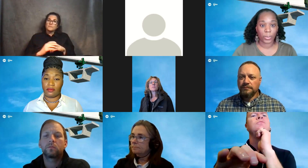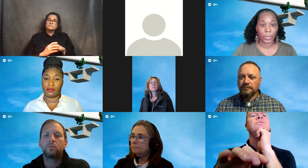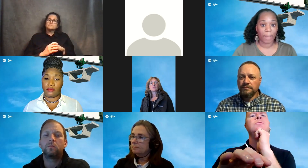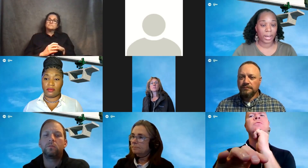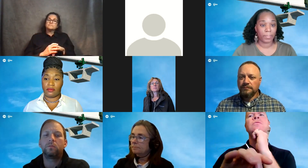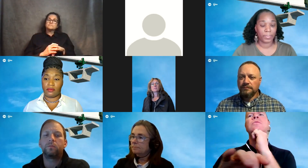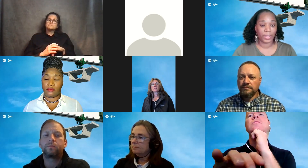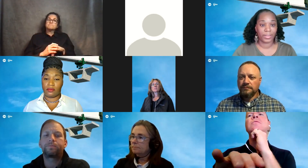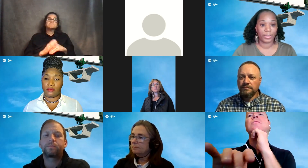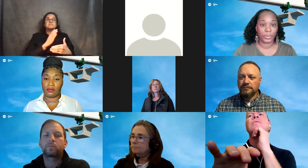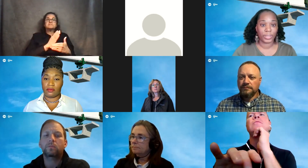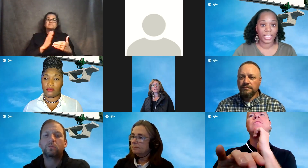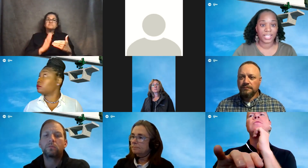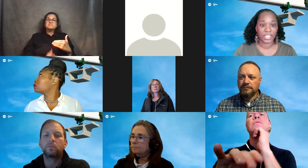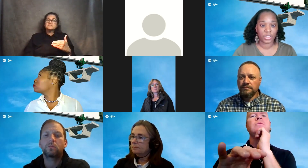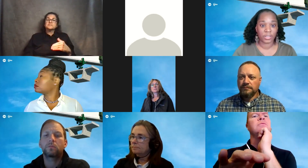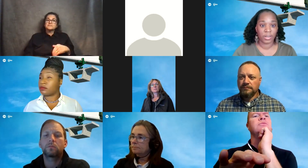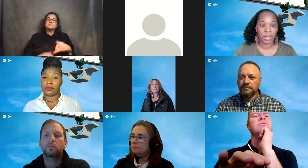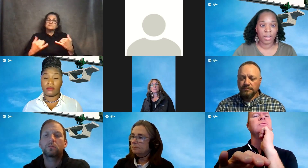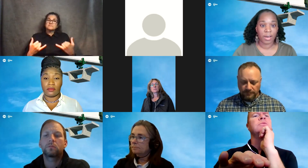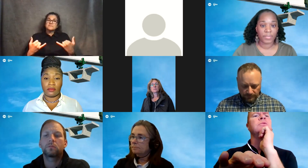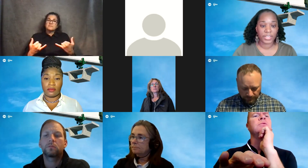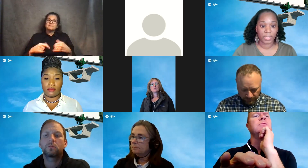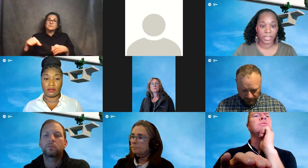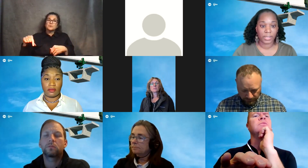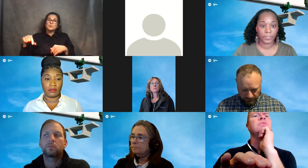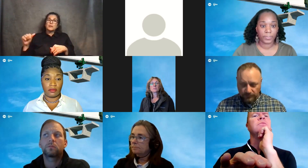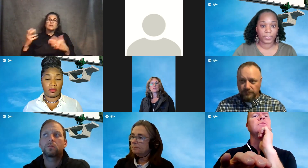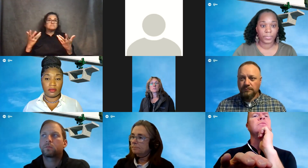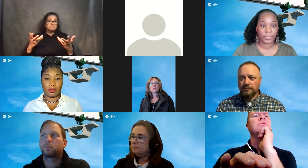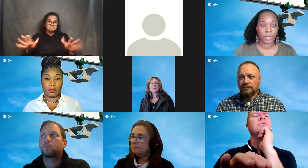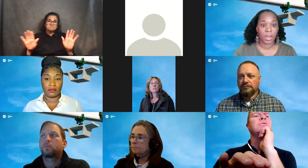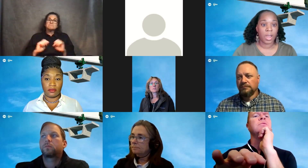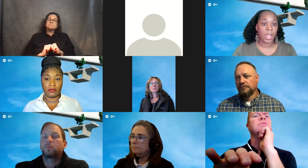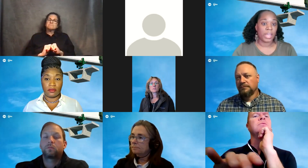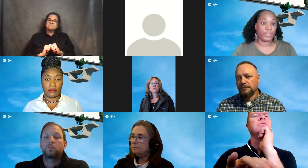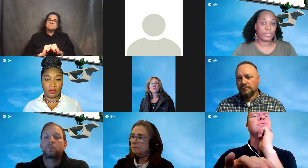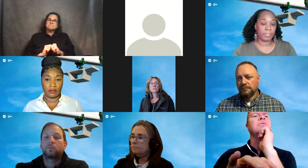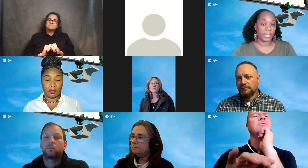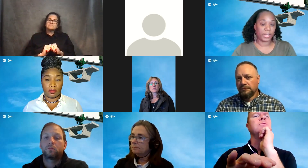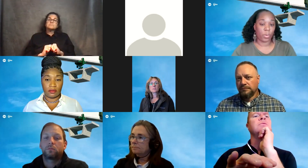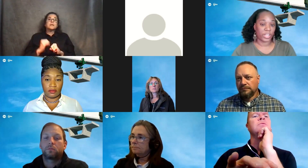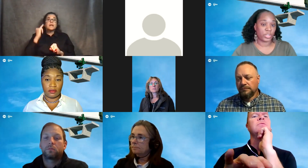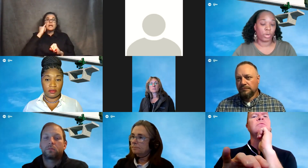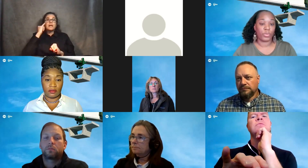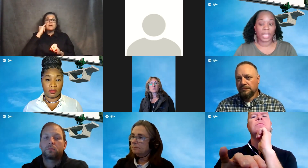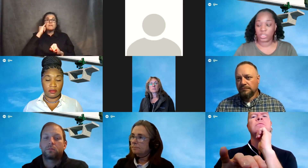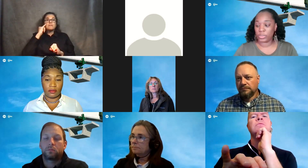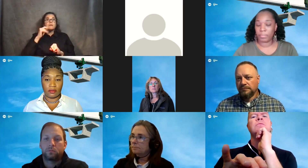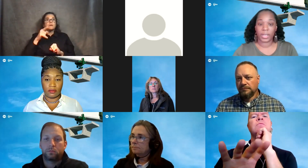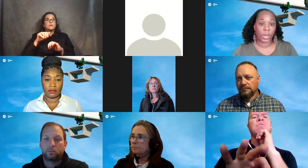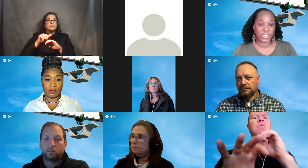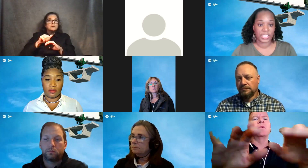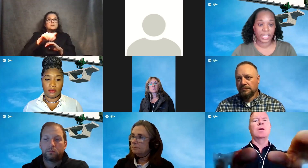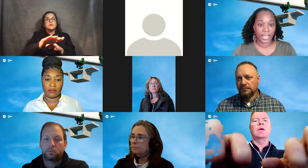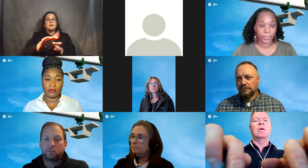wrap up the Q&A session of this meeting. If you submitted a question, or if you would like